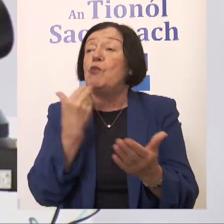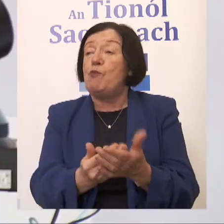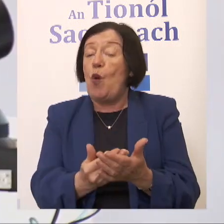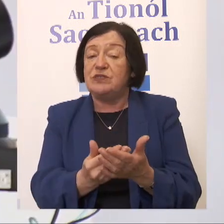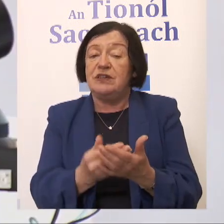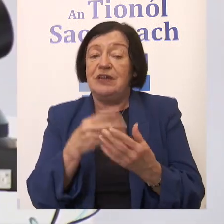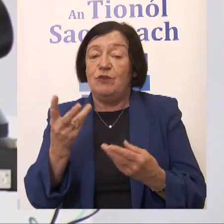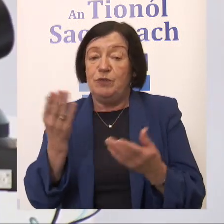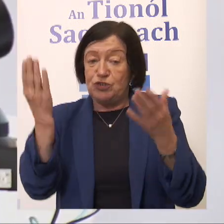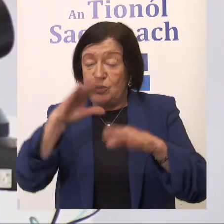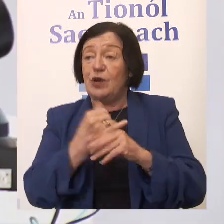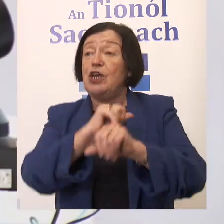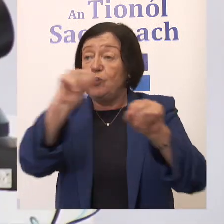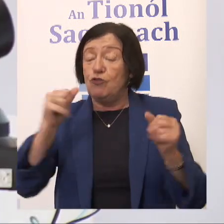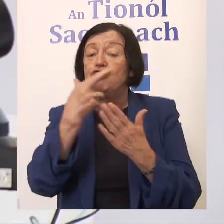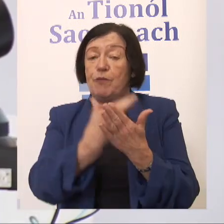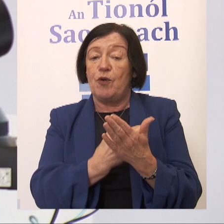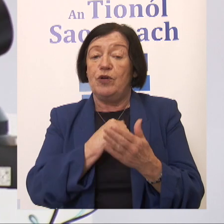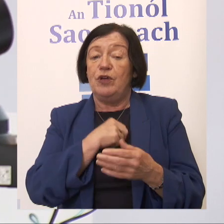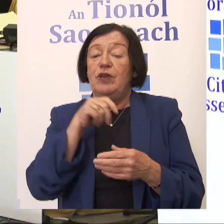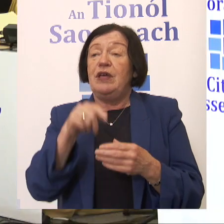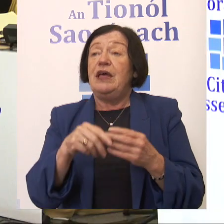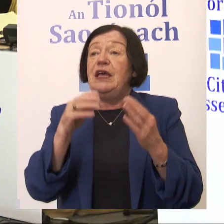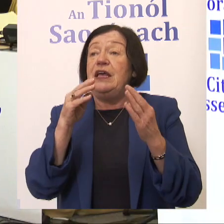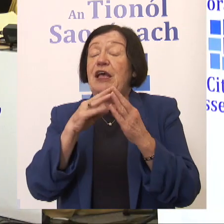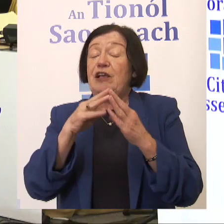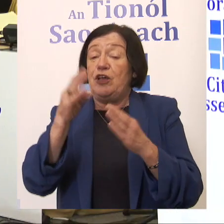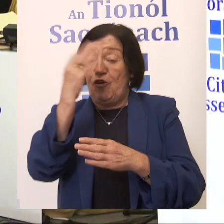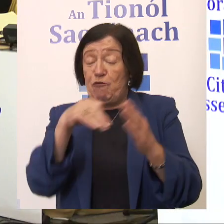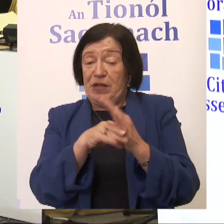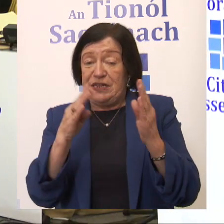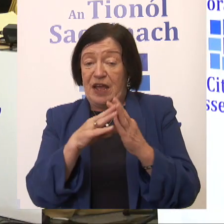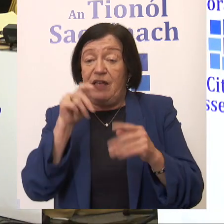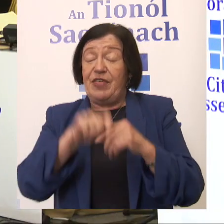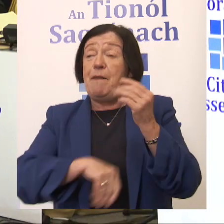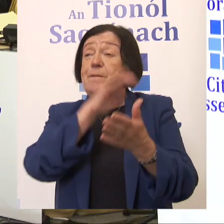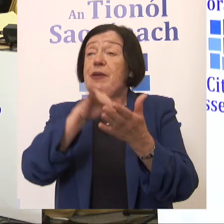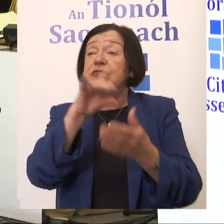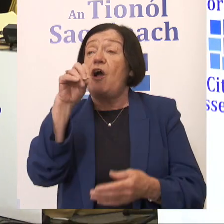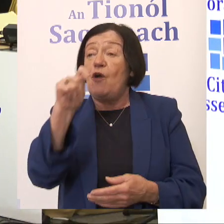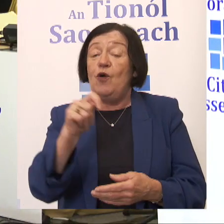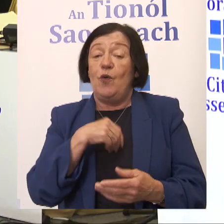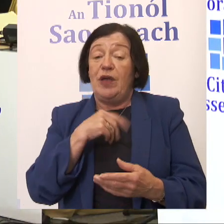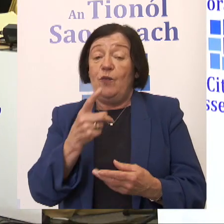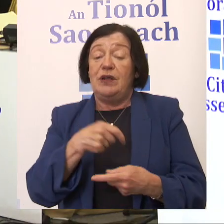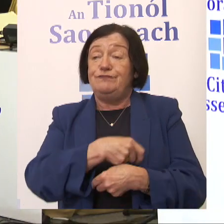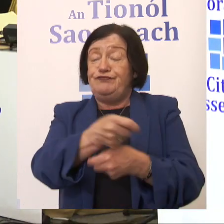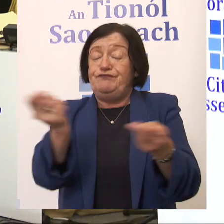that will be reflected in your report to the House of the Directors. Then, mid-October, we'll issue you